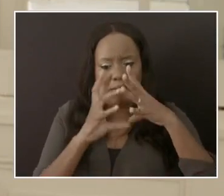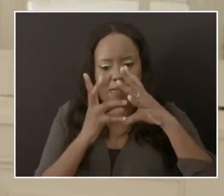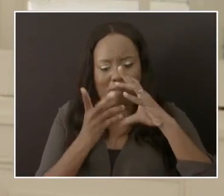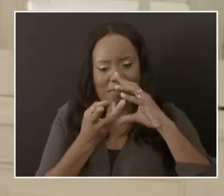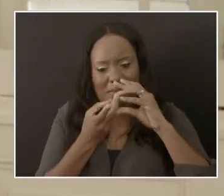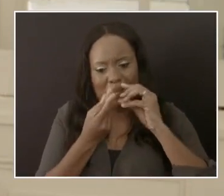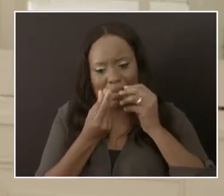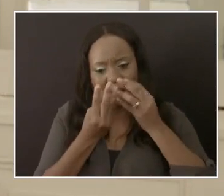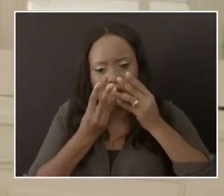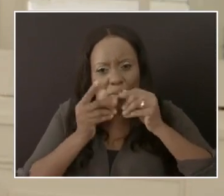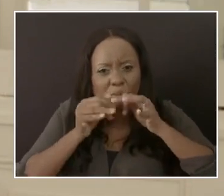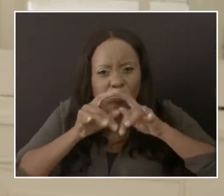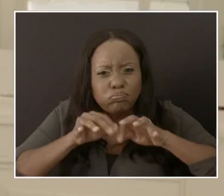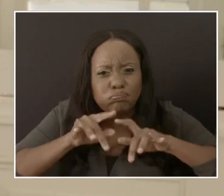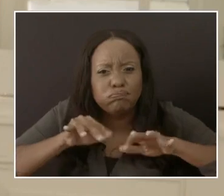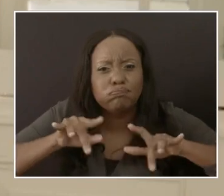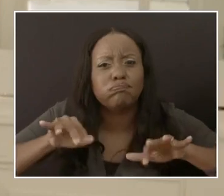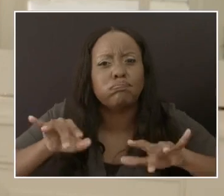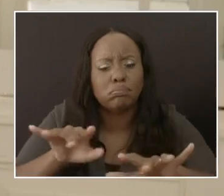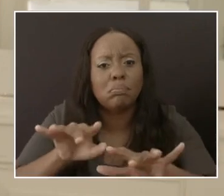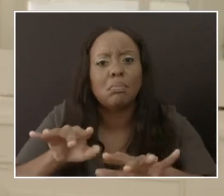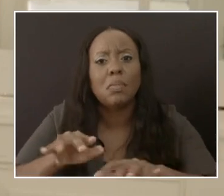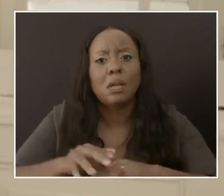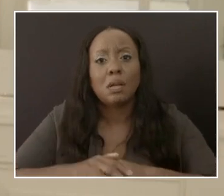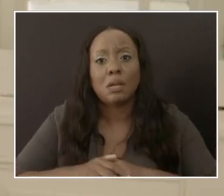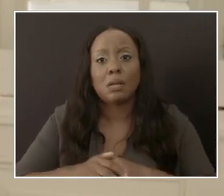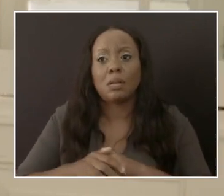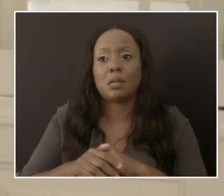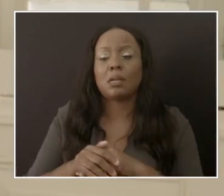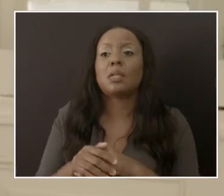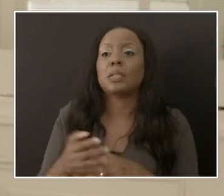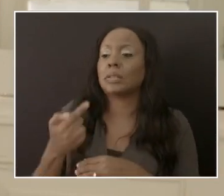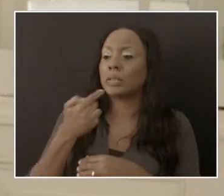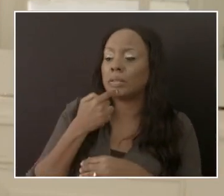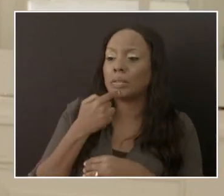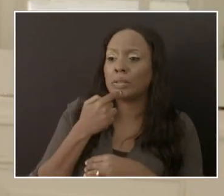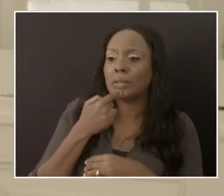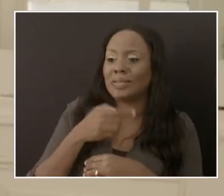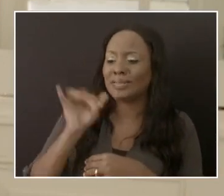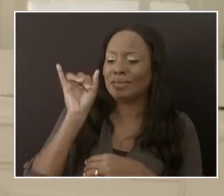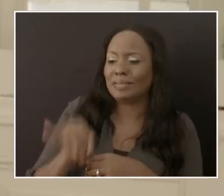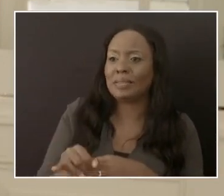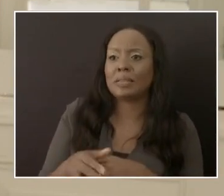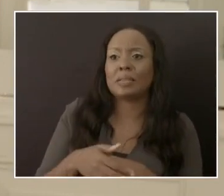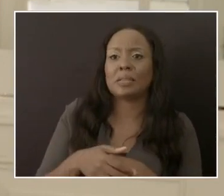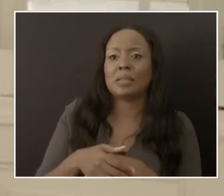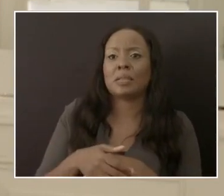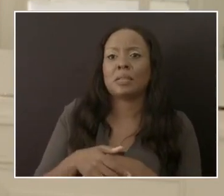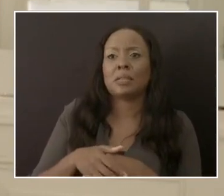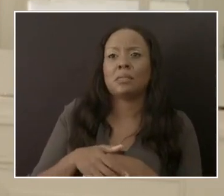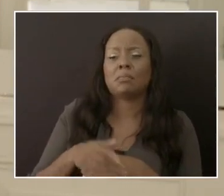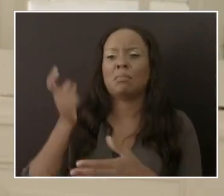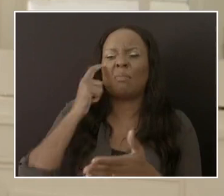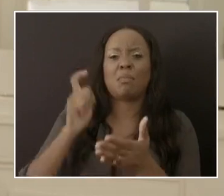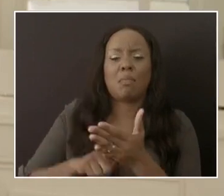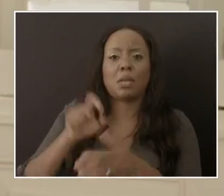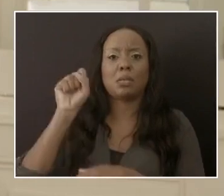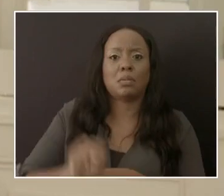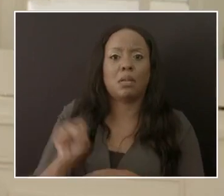described in South Africa just under two weeks ago.